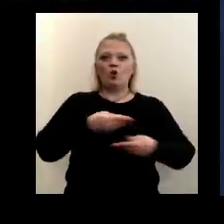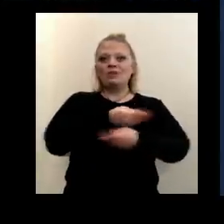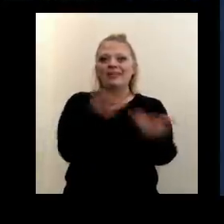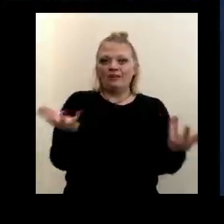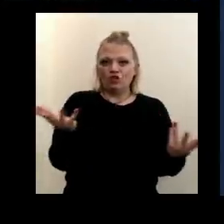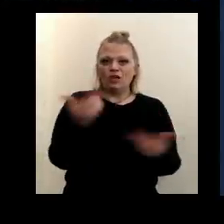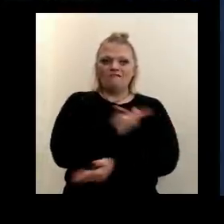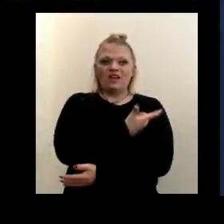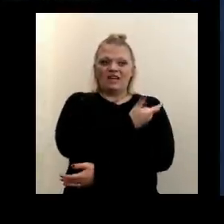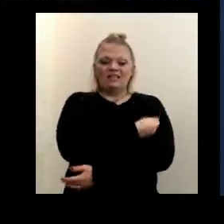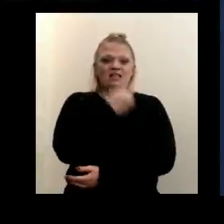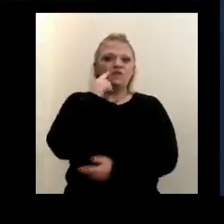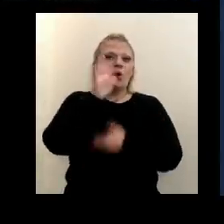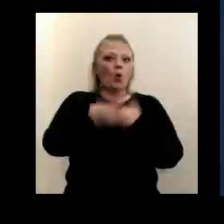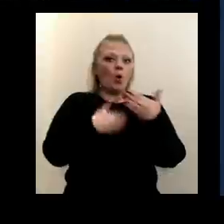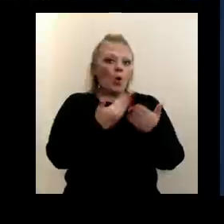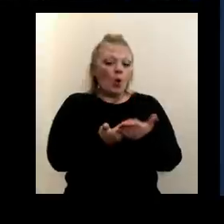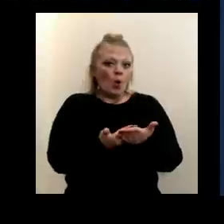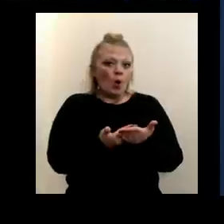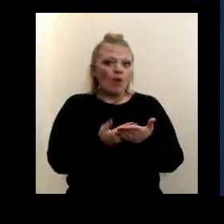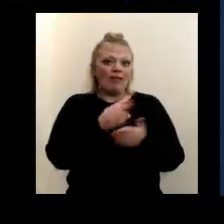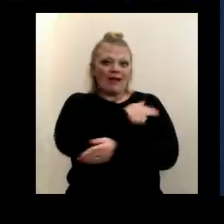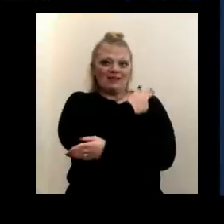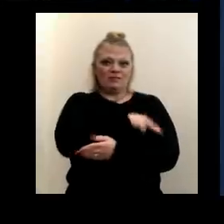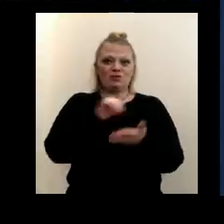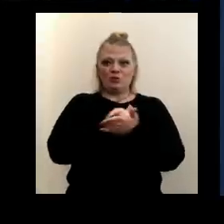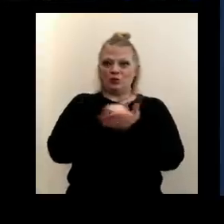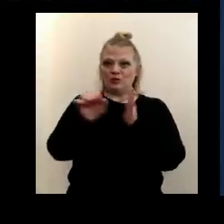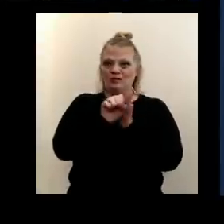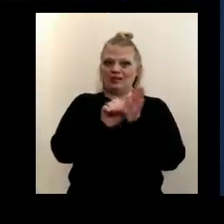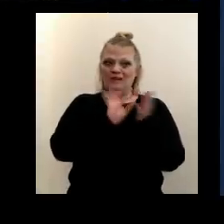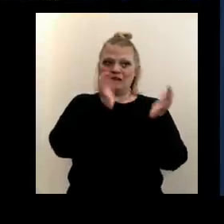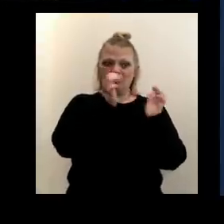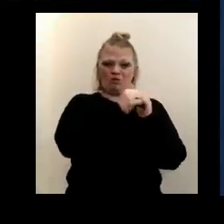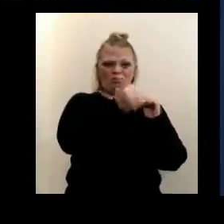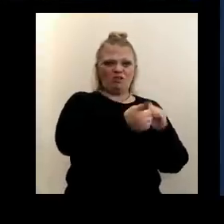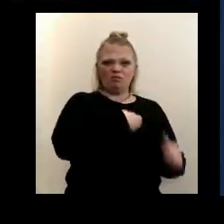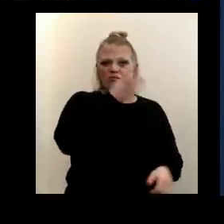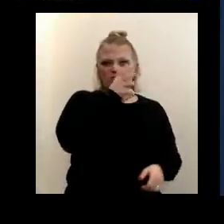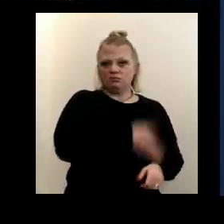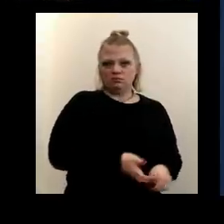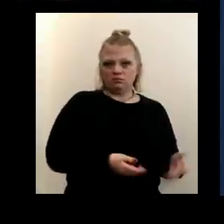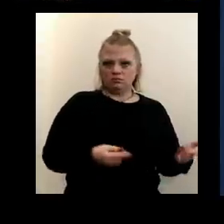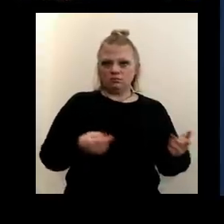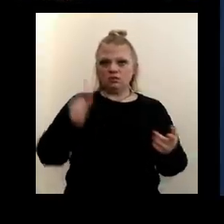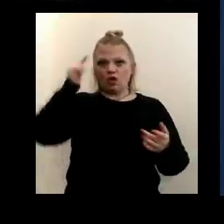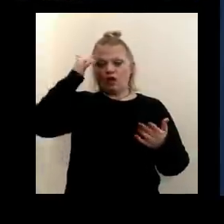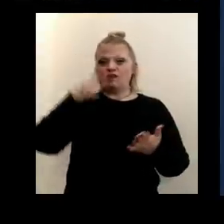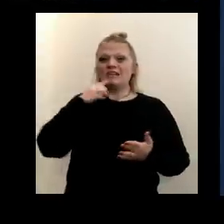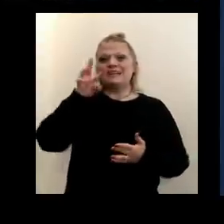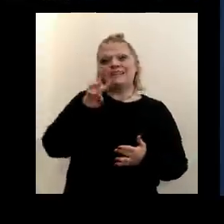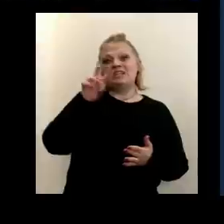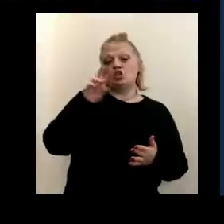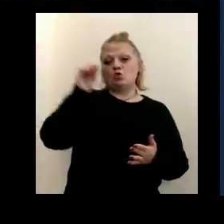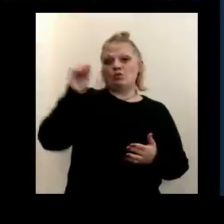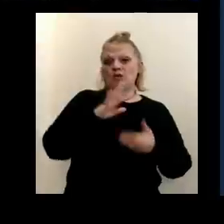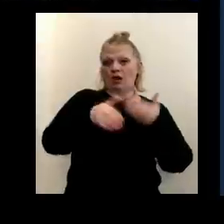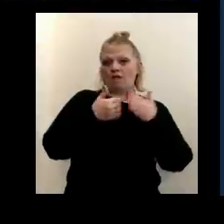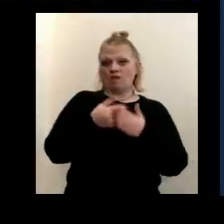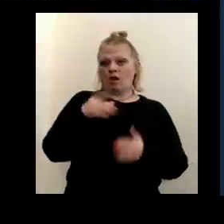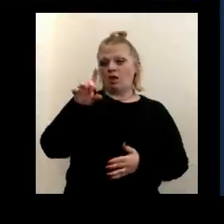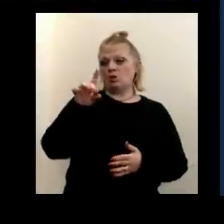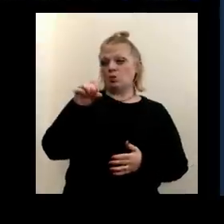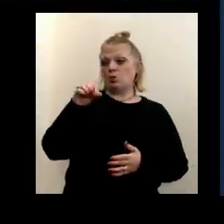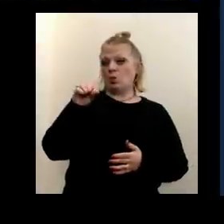among all hospitals in New York State compared to others, which are very poor. He noted that 62% of the doses that had been